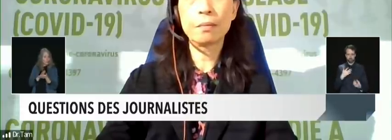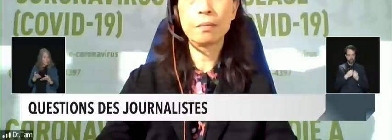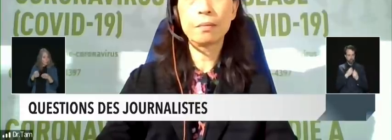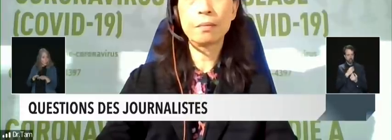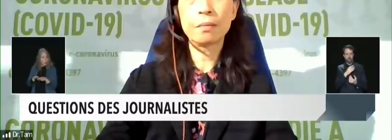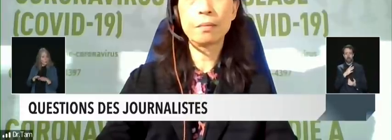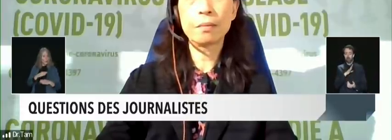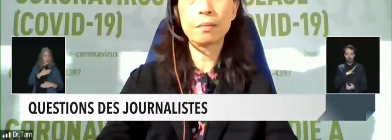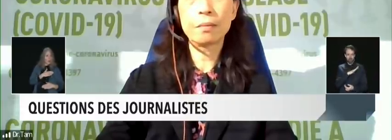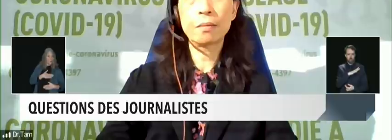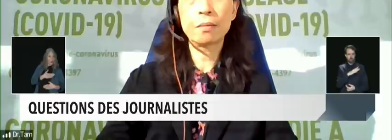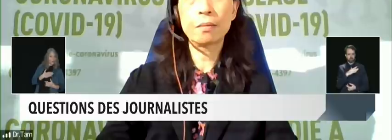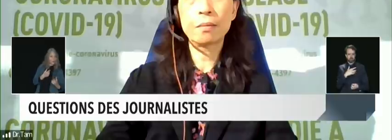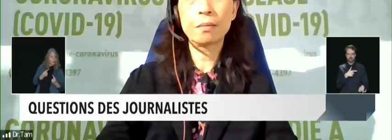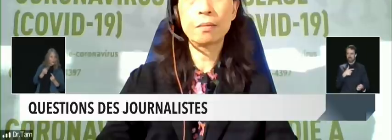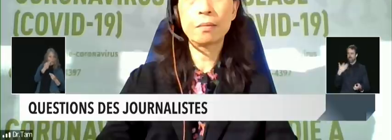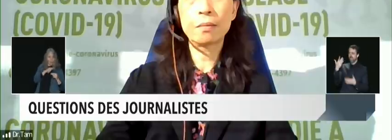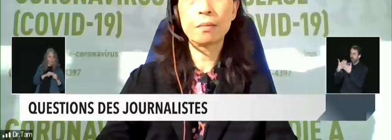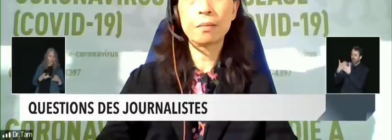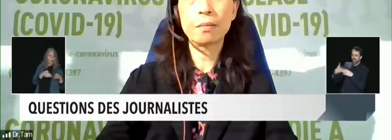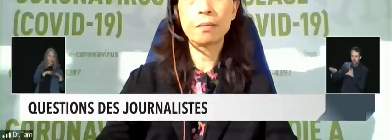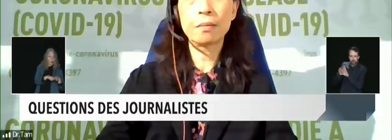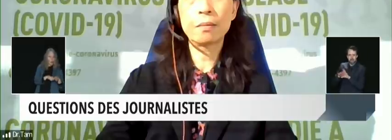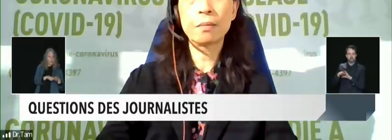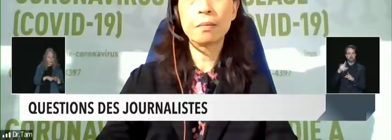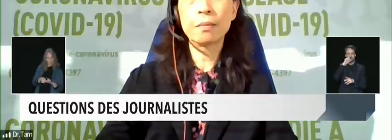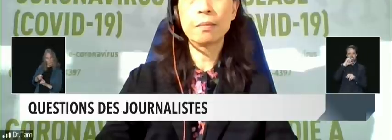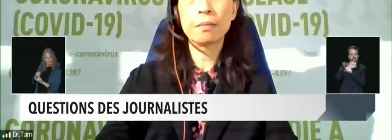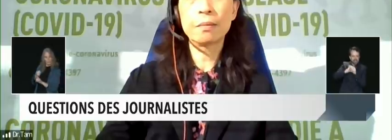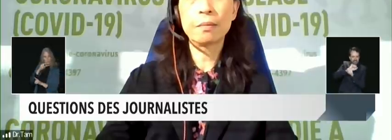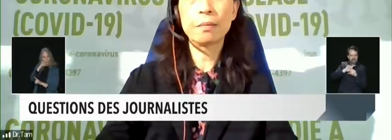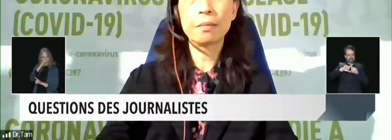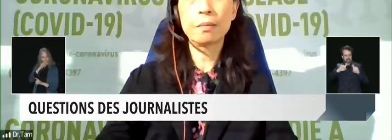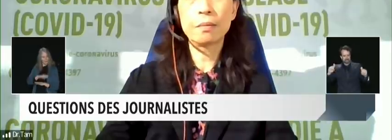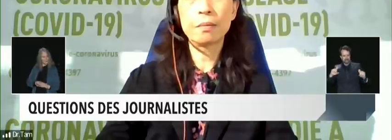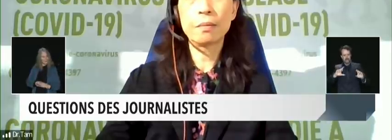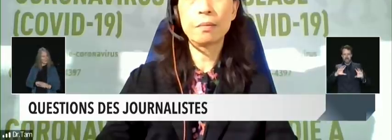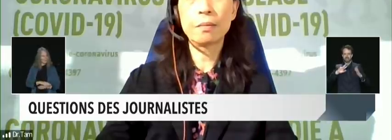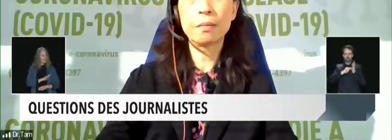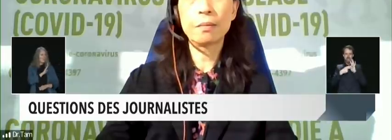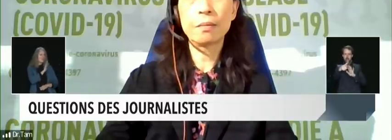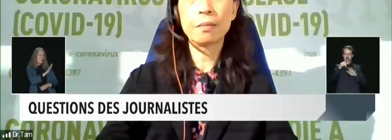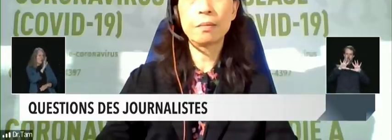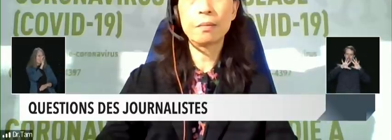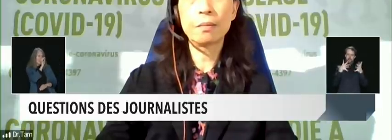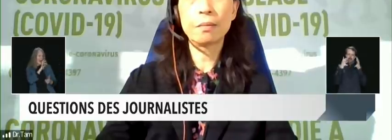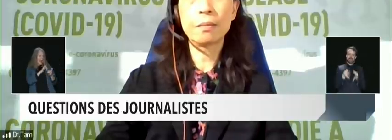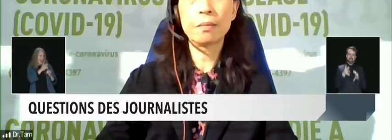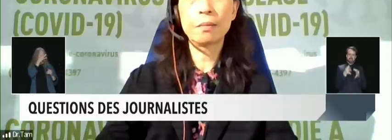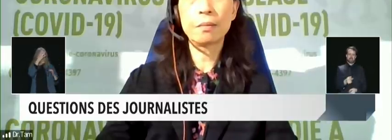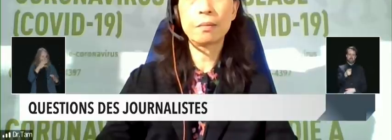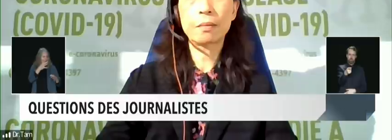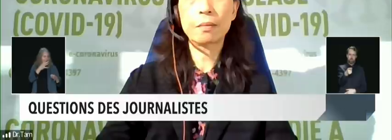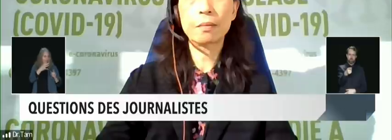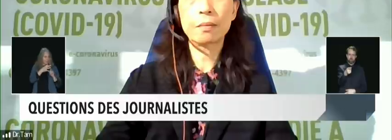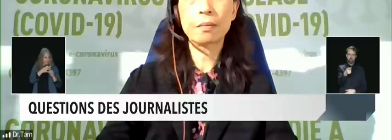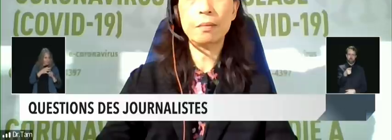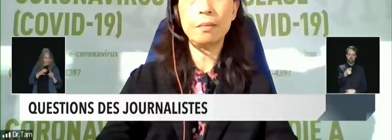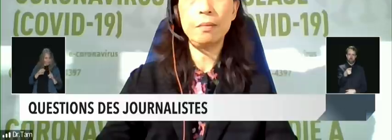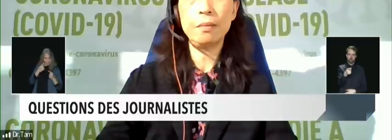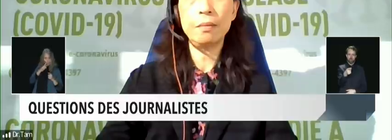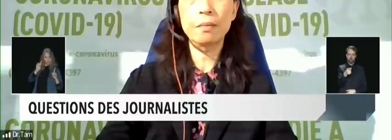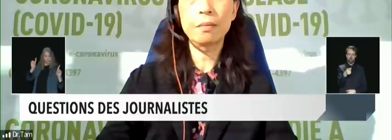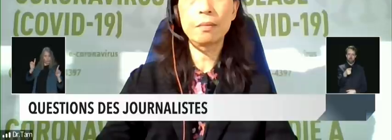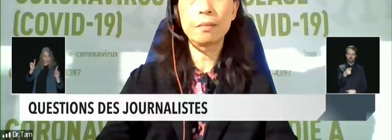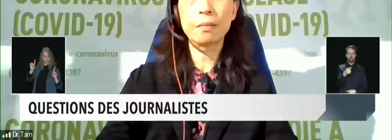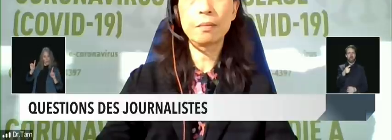how do you make good decisions and what are your fellow chief medical officers saying about how you make decisions about whether or not these measures are working